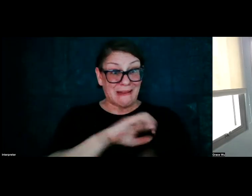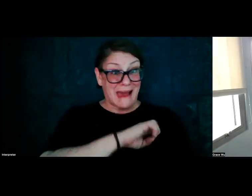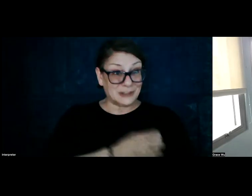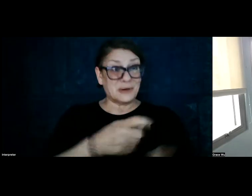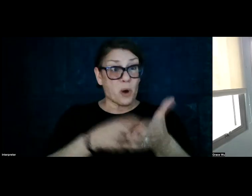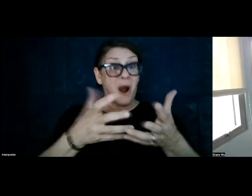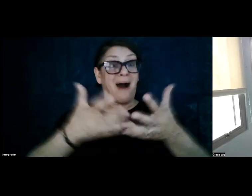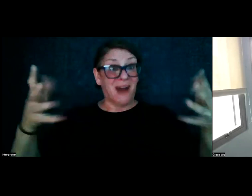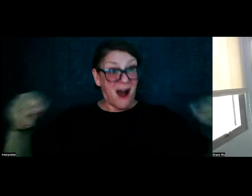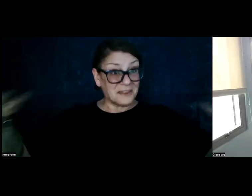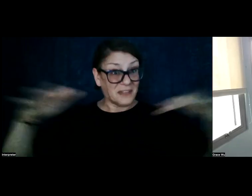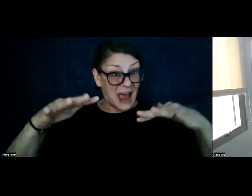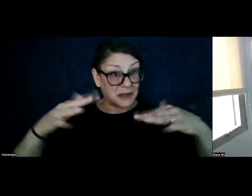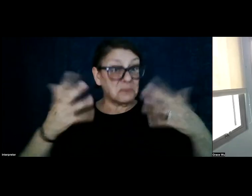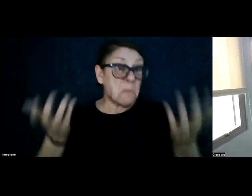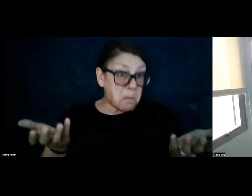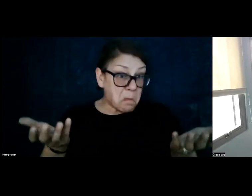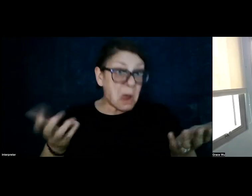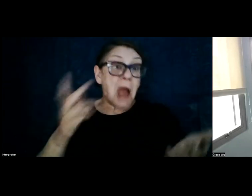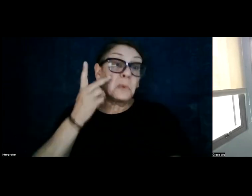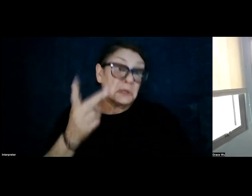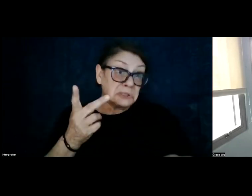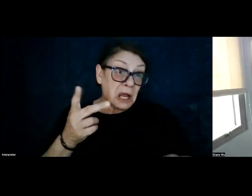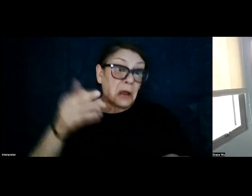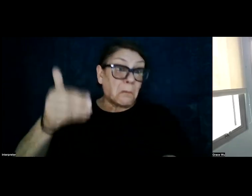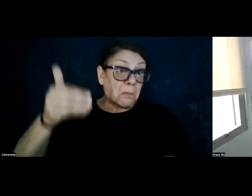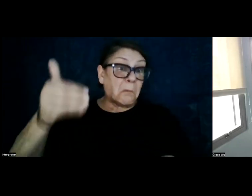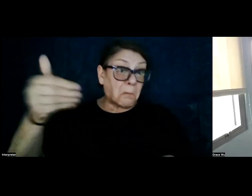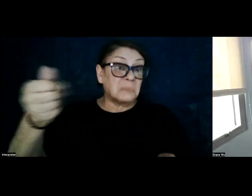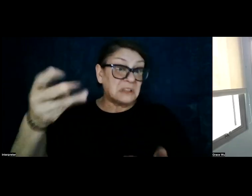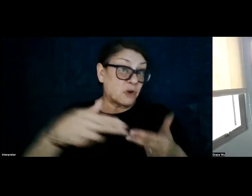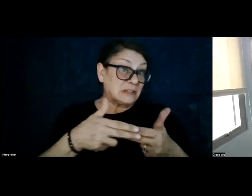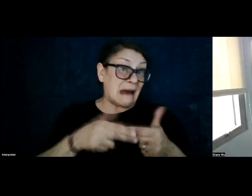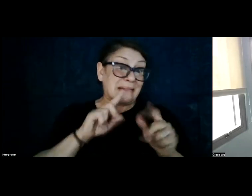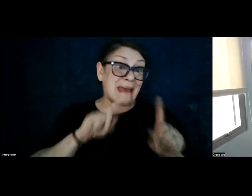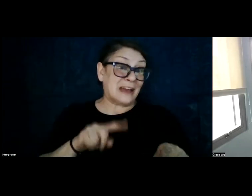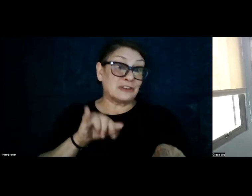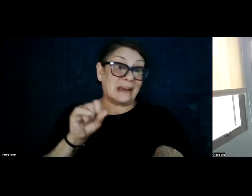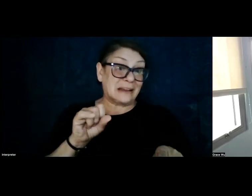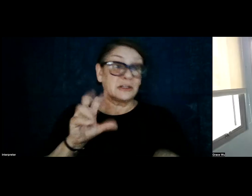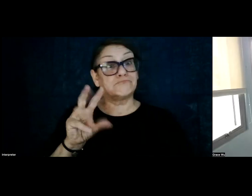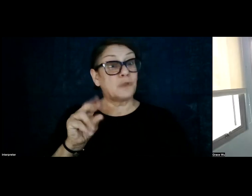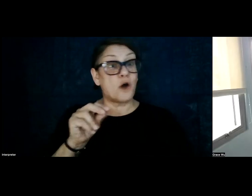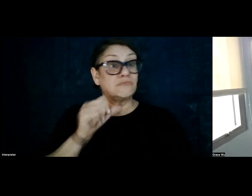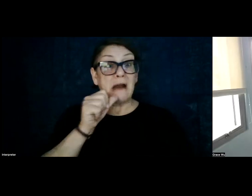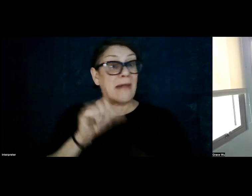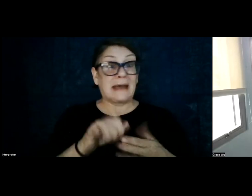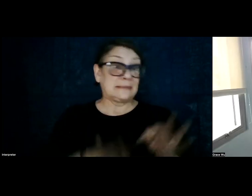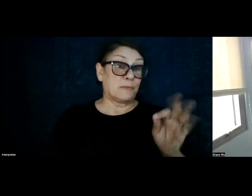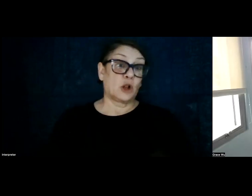And as you'll see over the next several slides, the answer is not so simple.